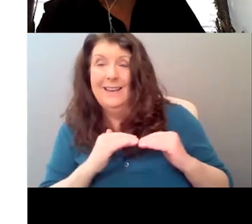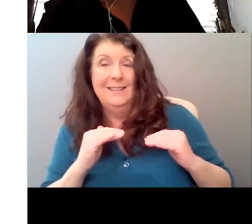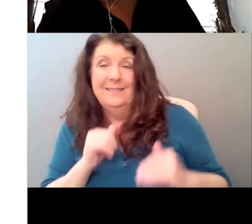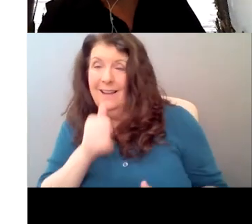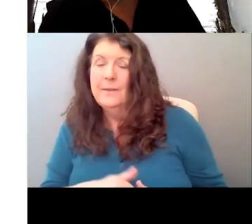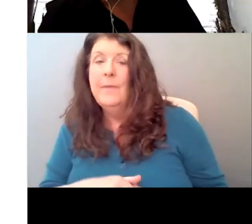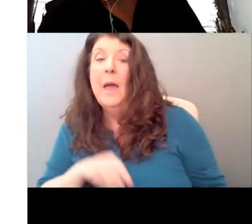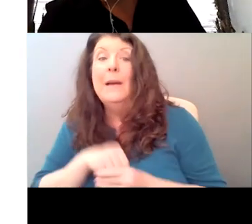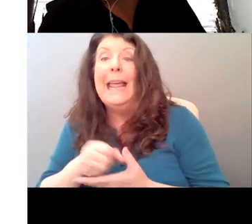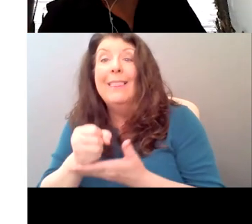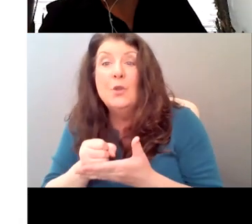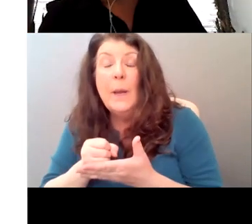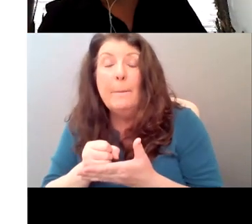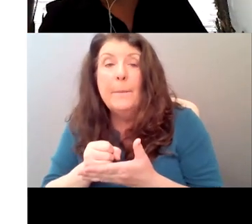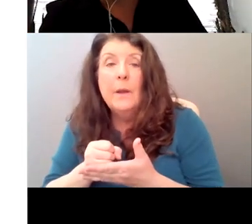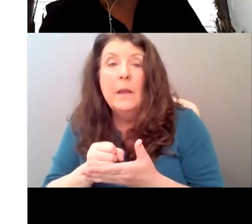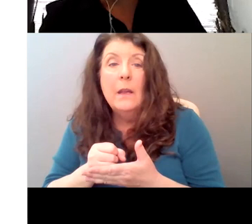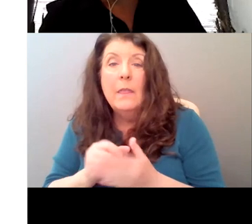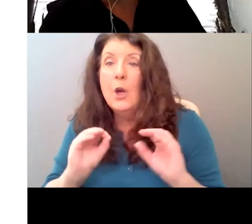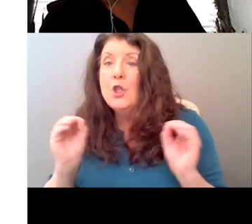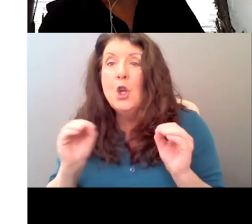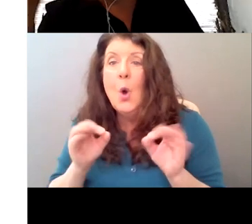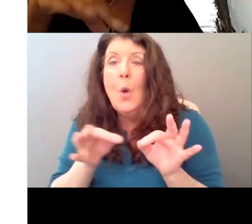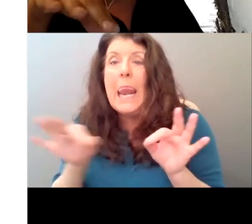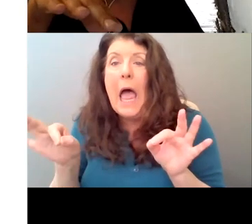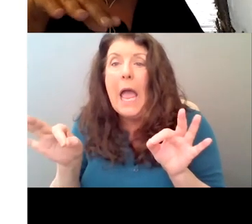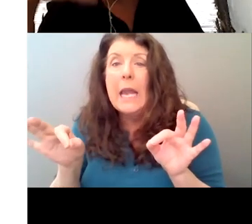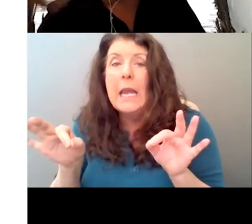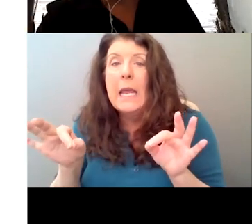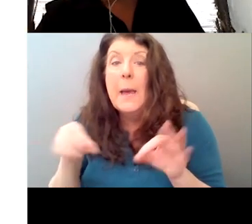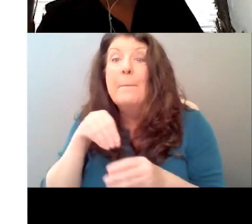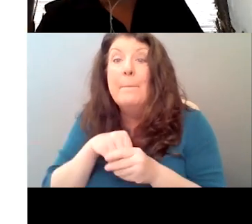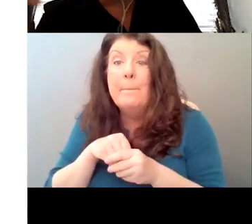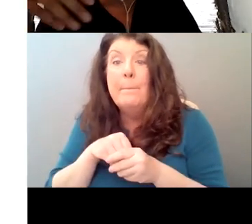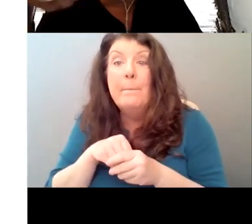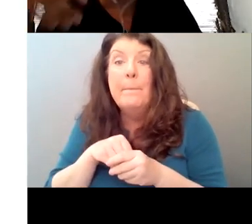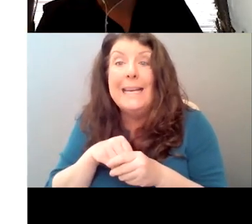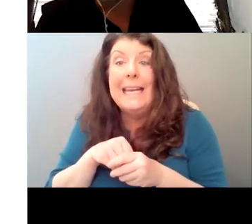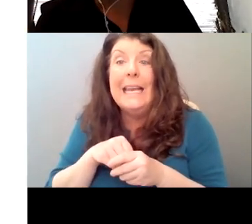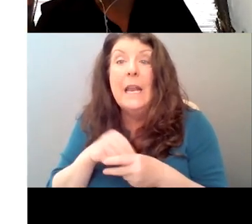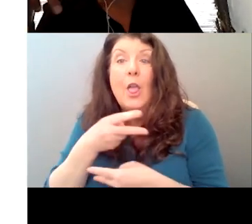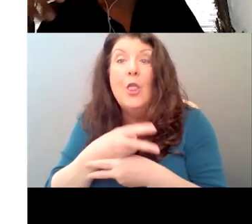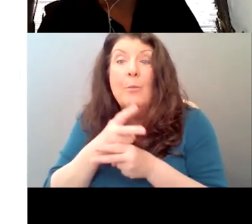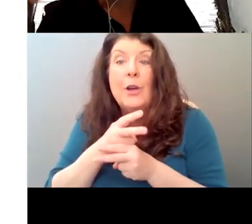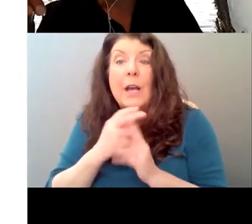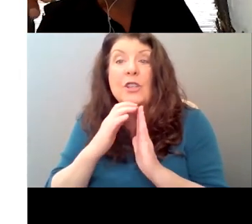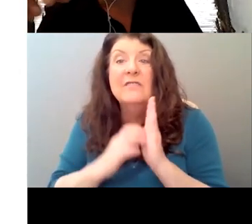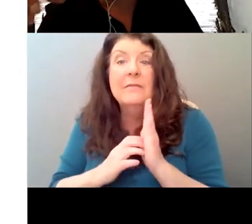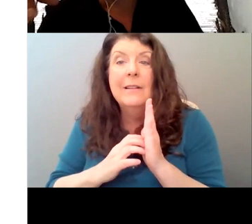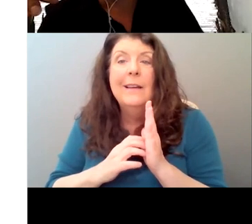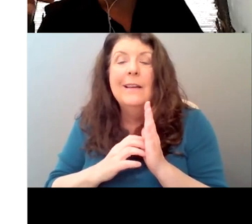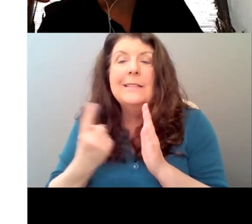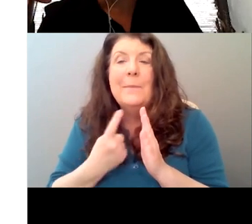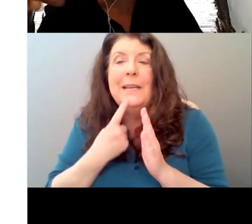have, uh, in, uh, a line, but in a production, you know, somebody says, Oh, she's the new one and so forth. And